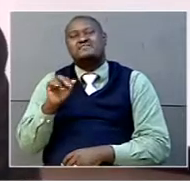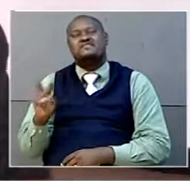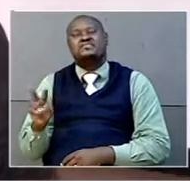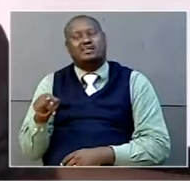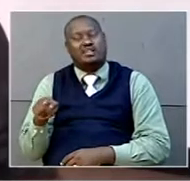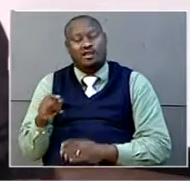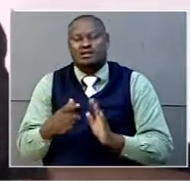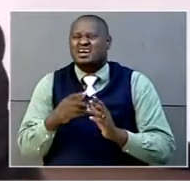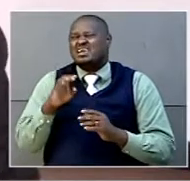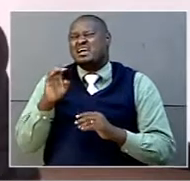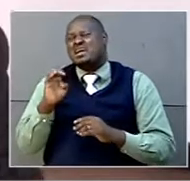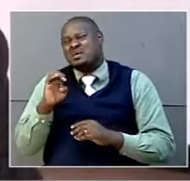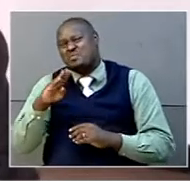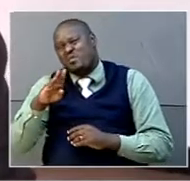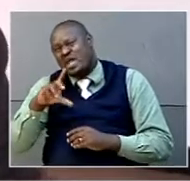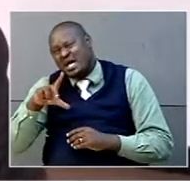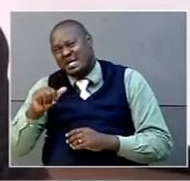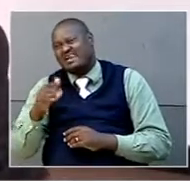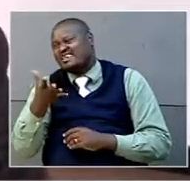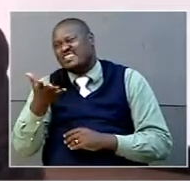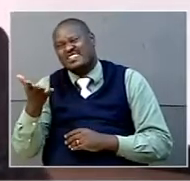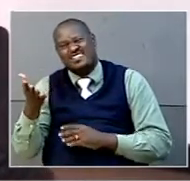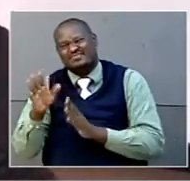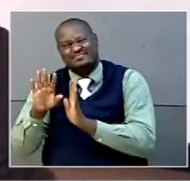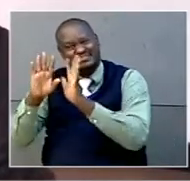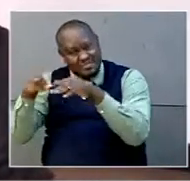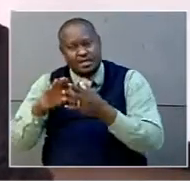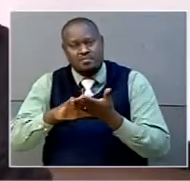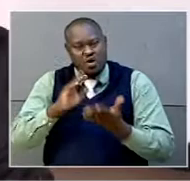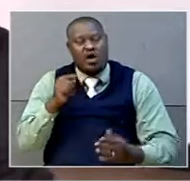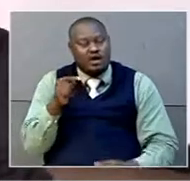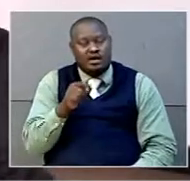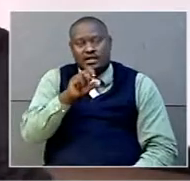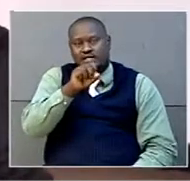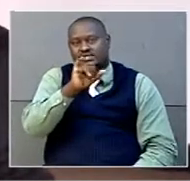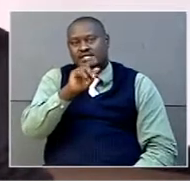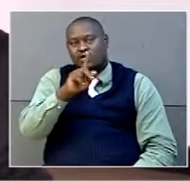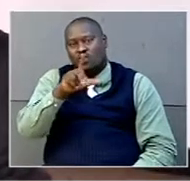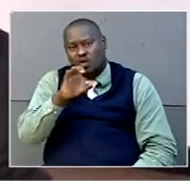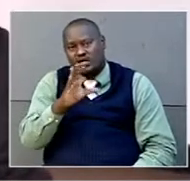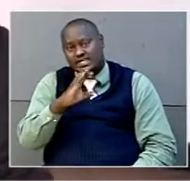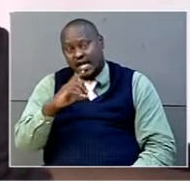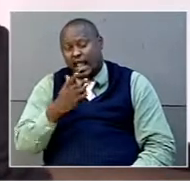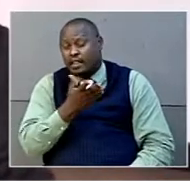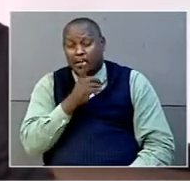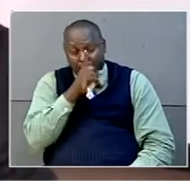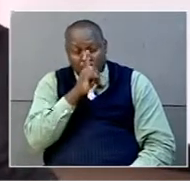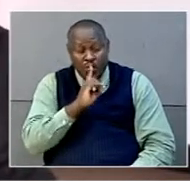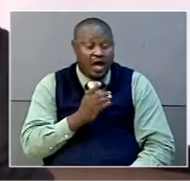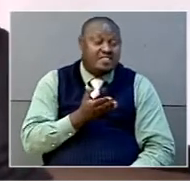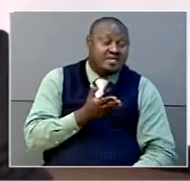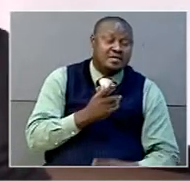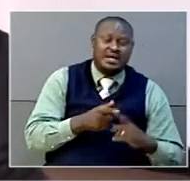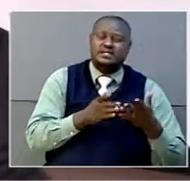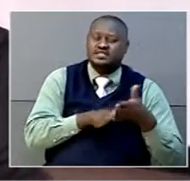diseases like Ebola and whatever, which people quake so much about. It is silent, but it kills steadily. So we